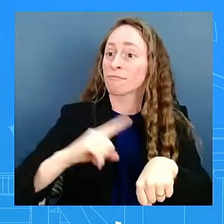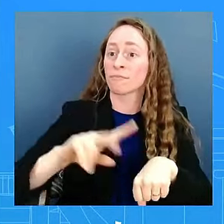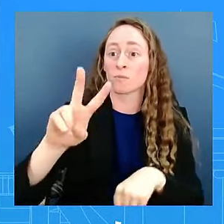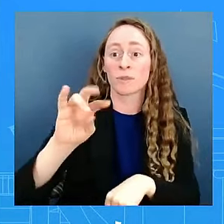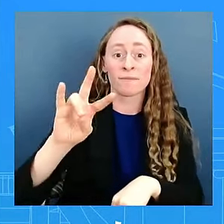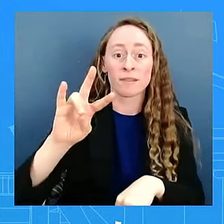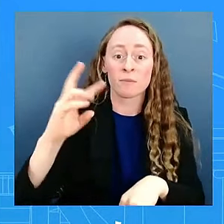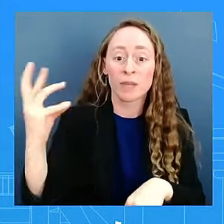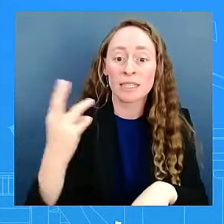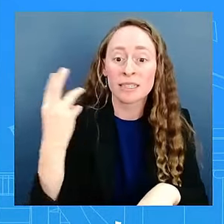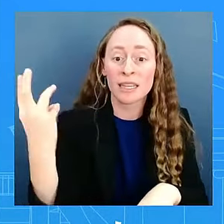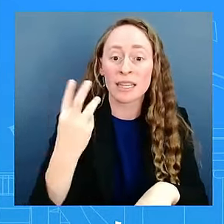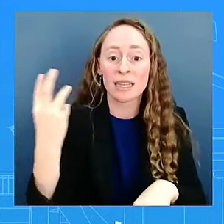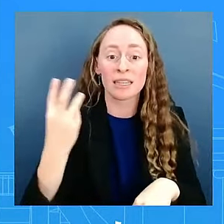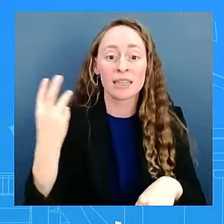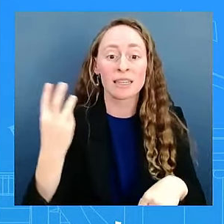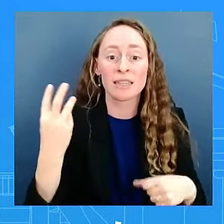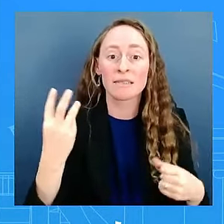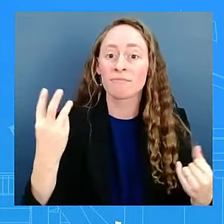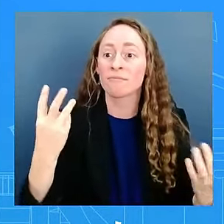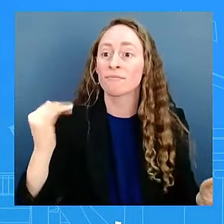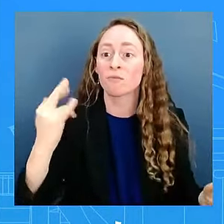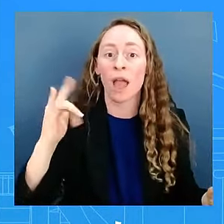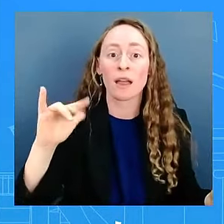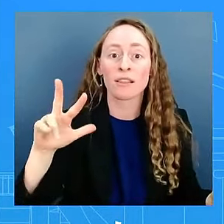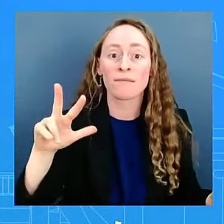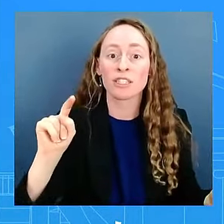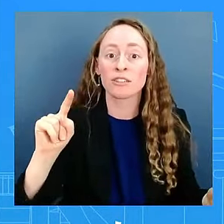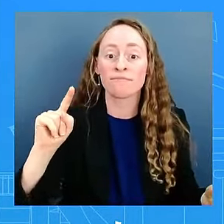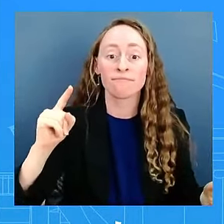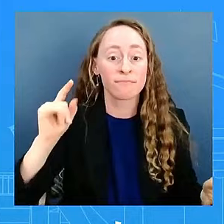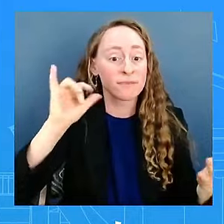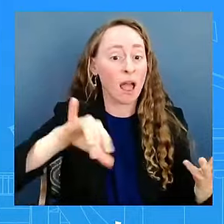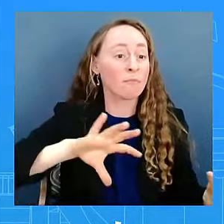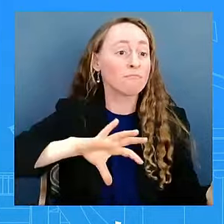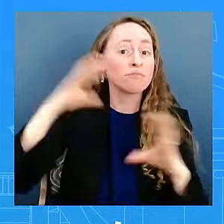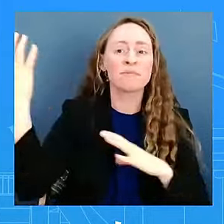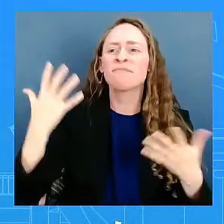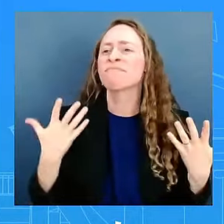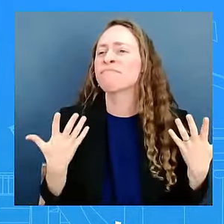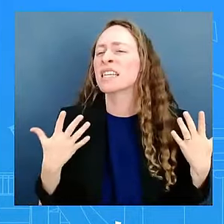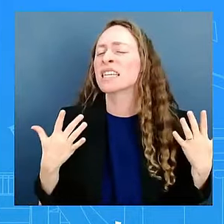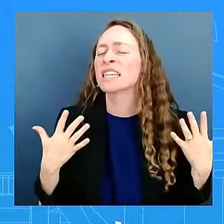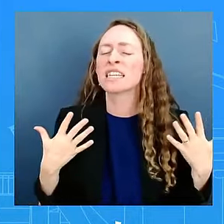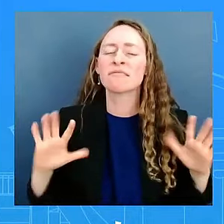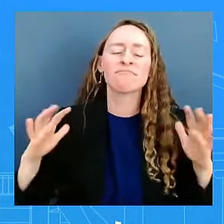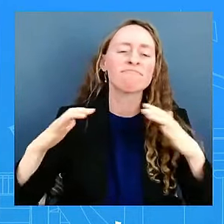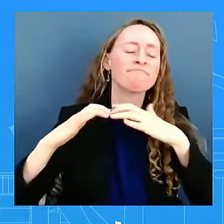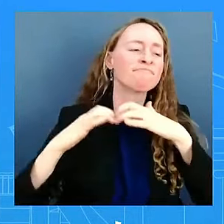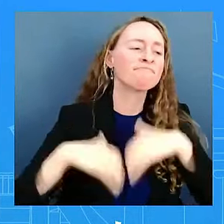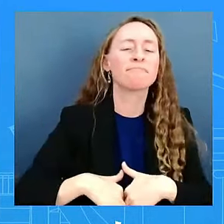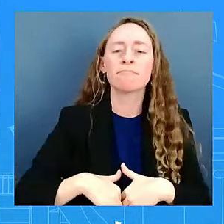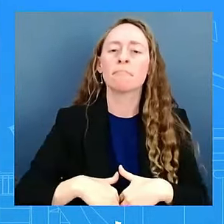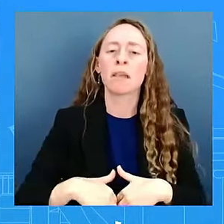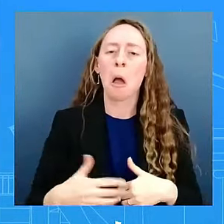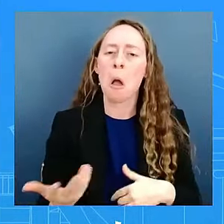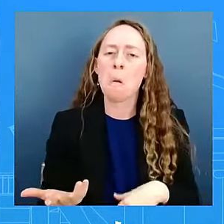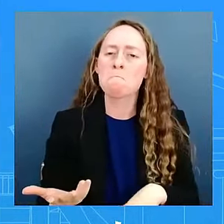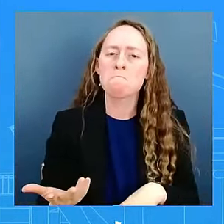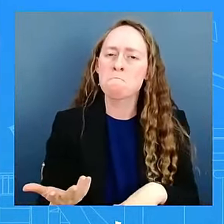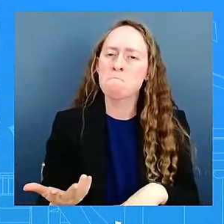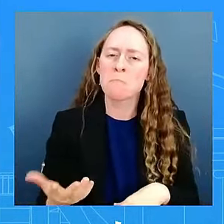the process has been completely torpedoed and it ain't worth pursuing. So we're going to keep pursuing it. On the